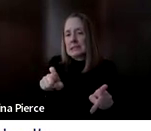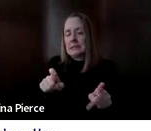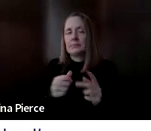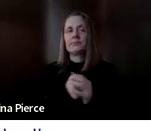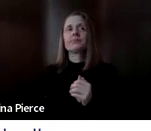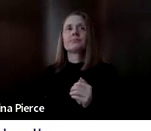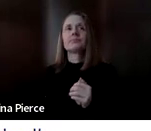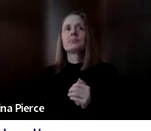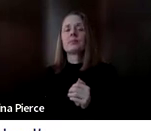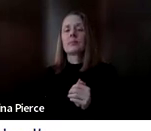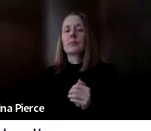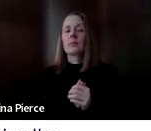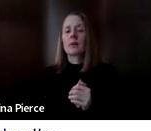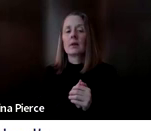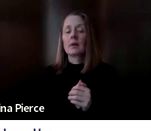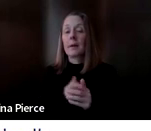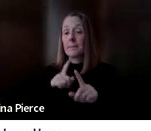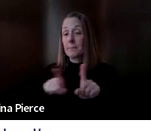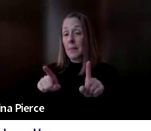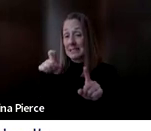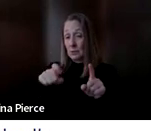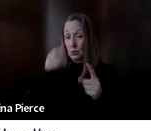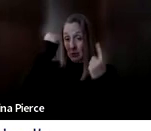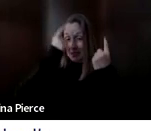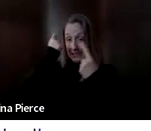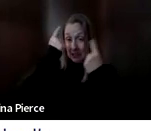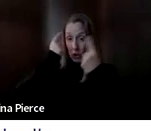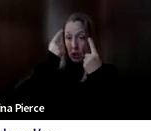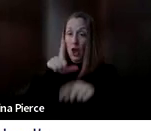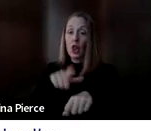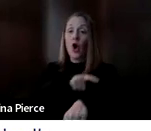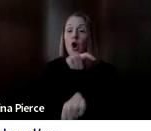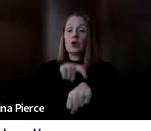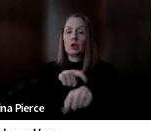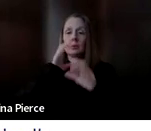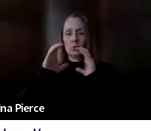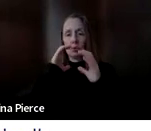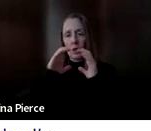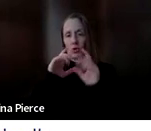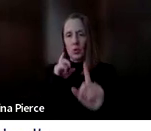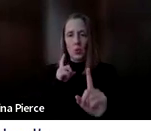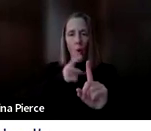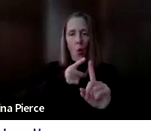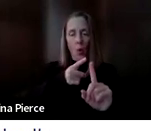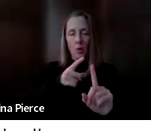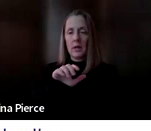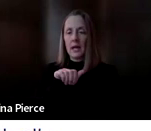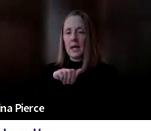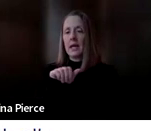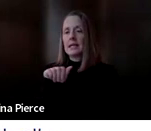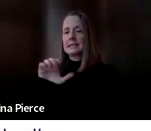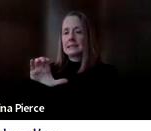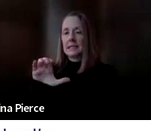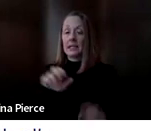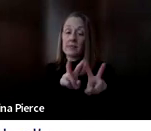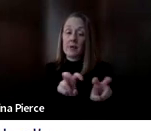also one thing to consider is the long-term communication goal. As I already mentioned, an AAC evaluation can be completed a number